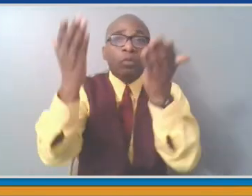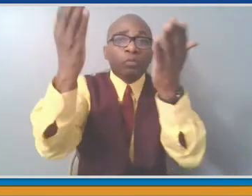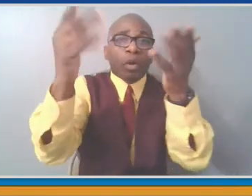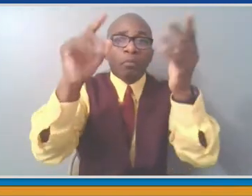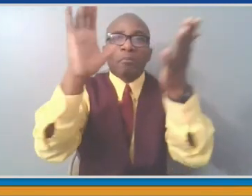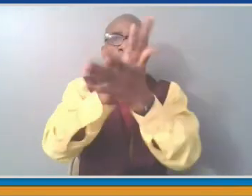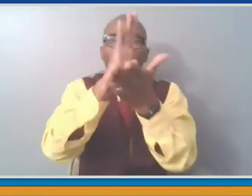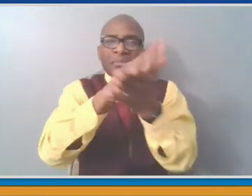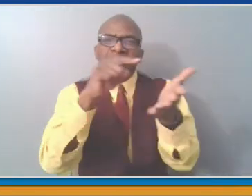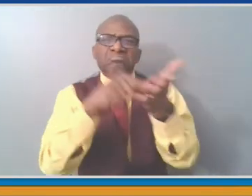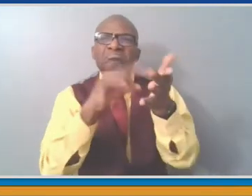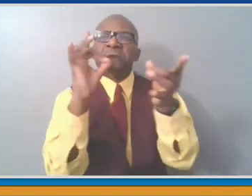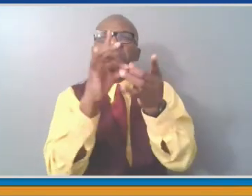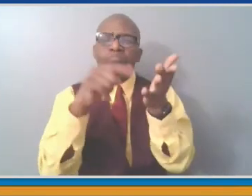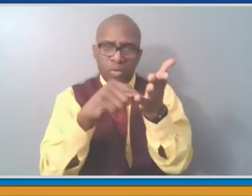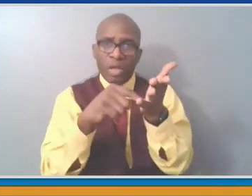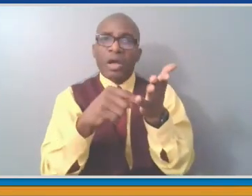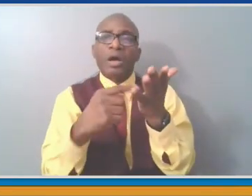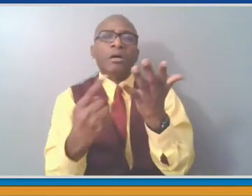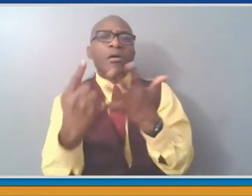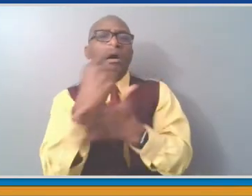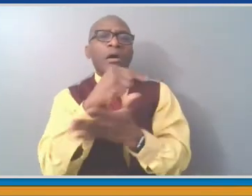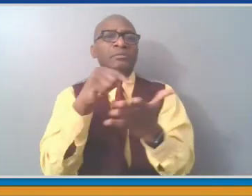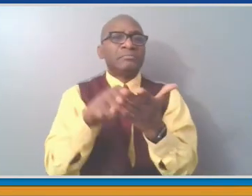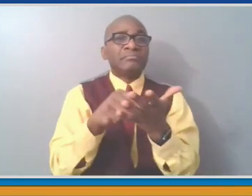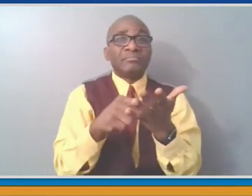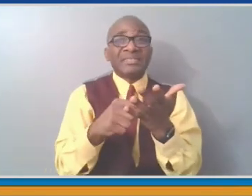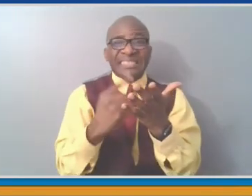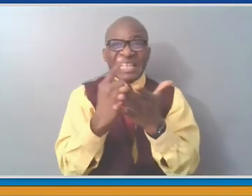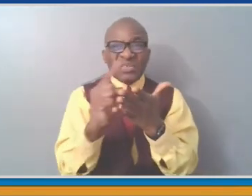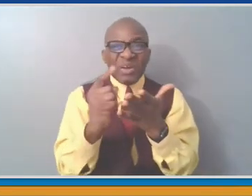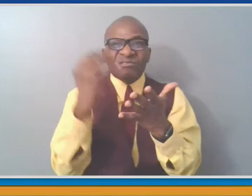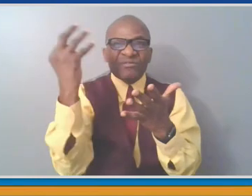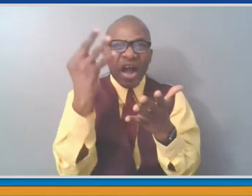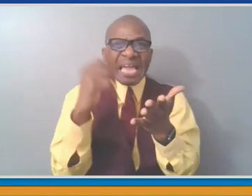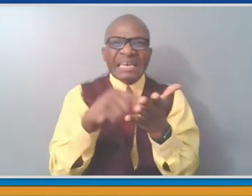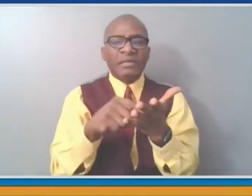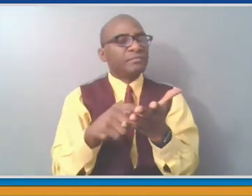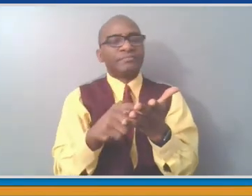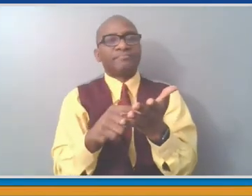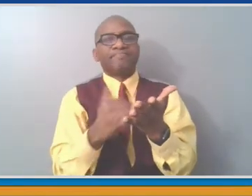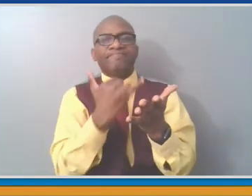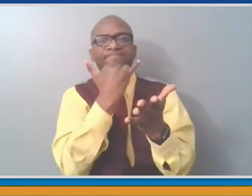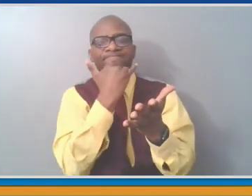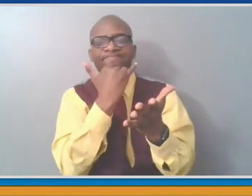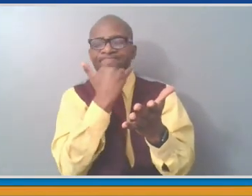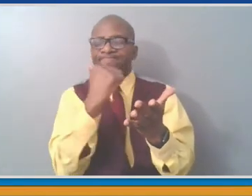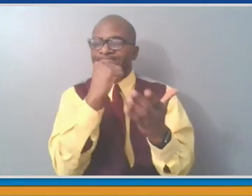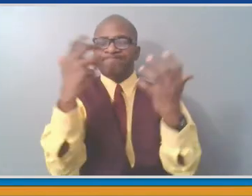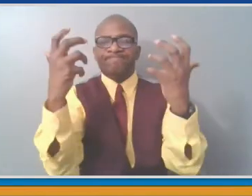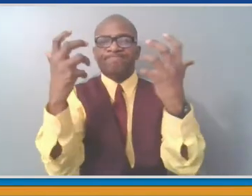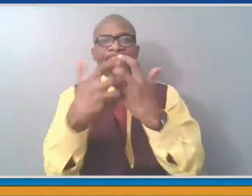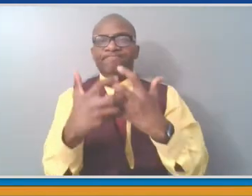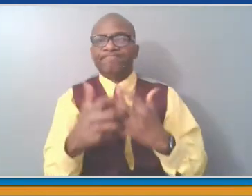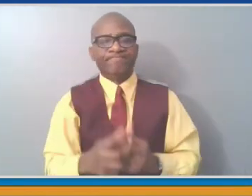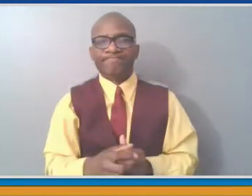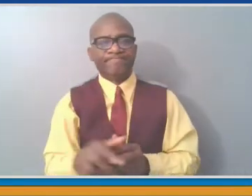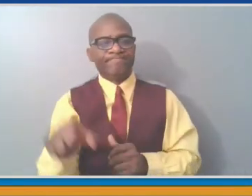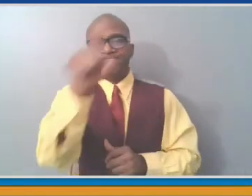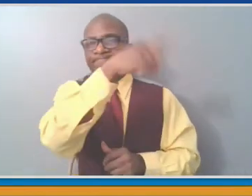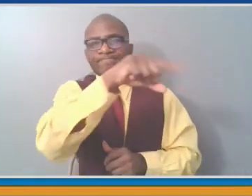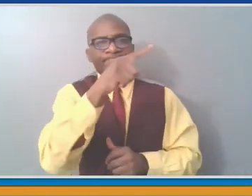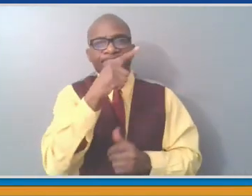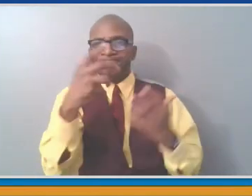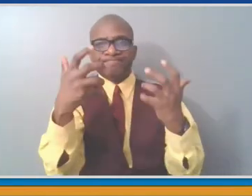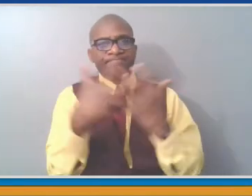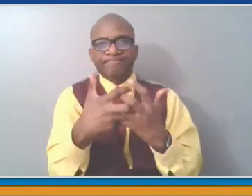was obtrusive for the area set aside. And after talking to senior management, Ken, Joan McDonald, some others, and the leadership